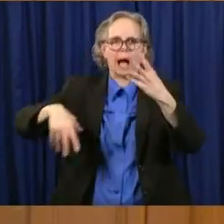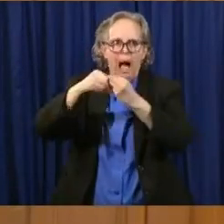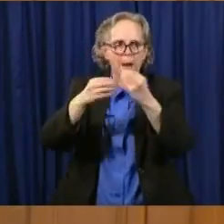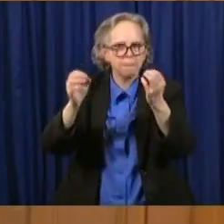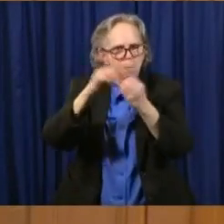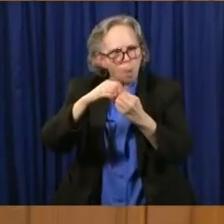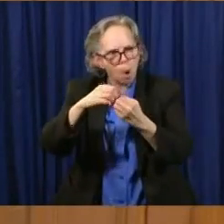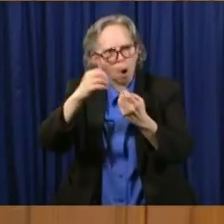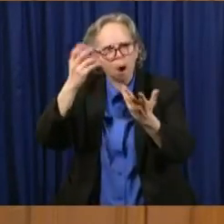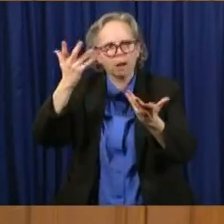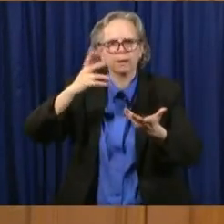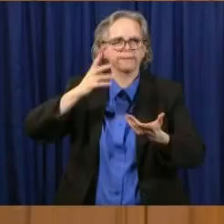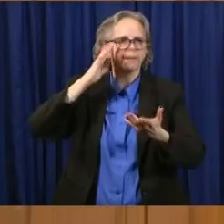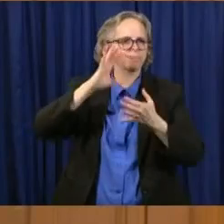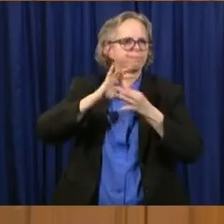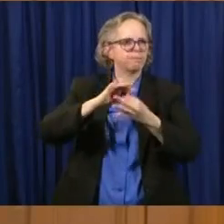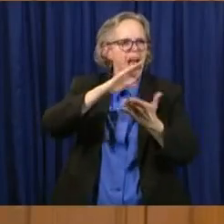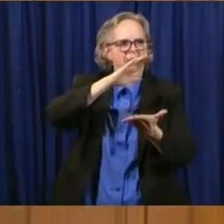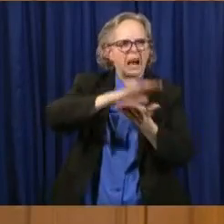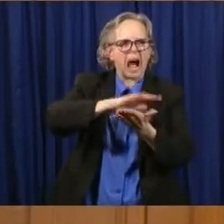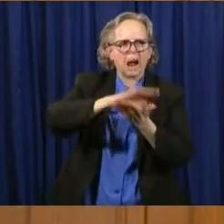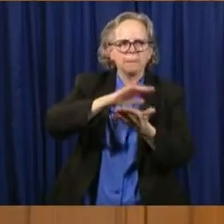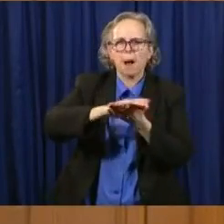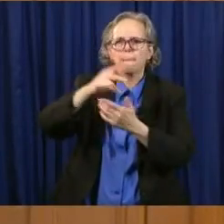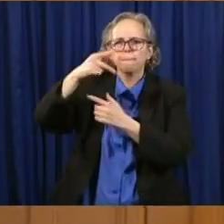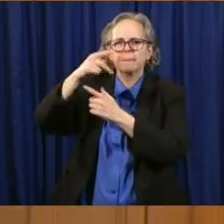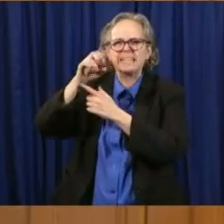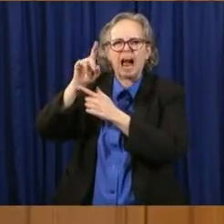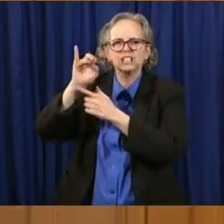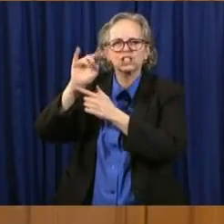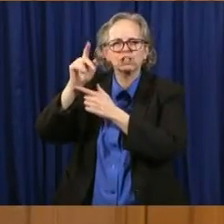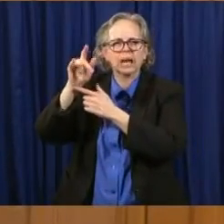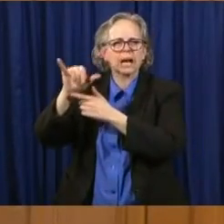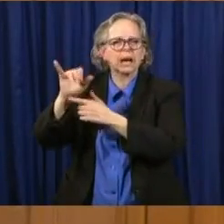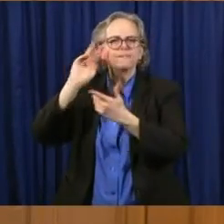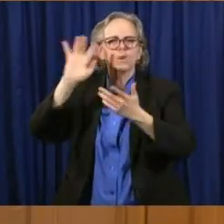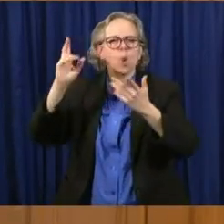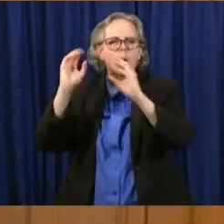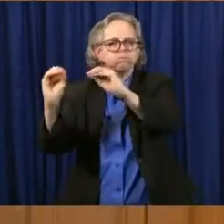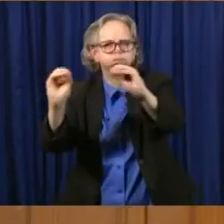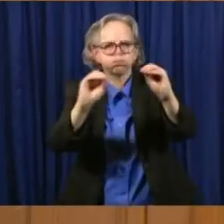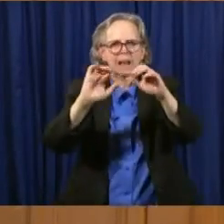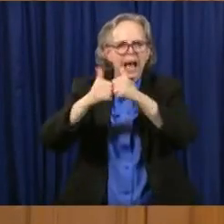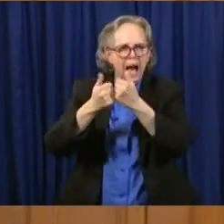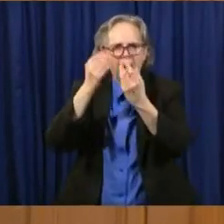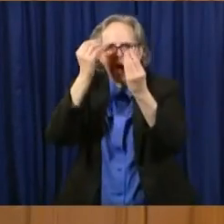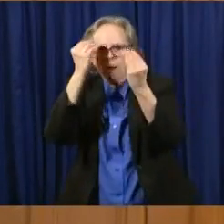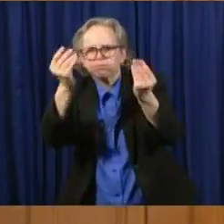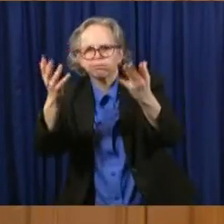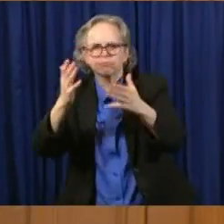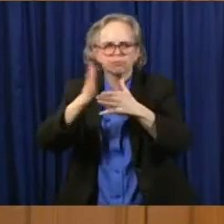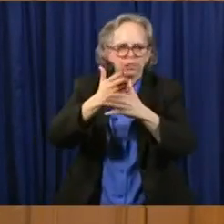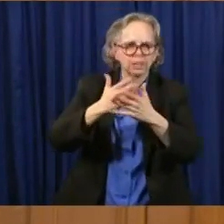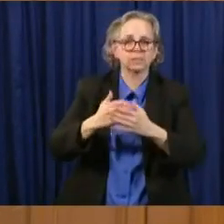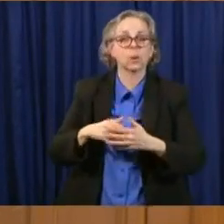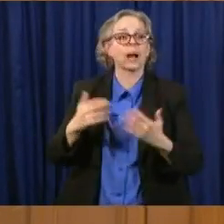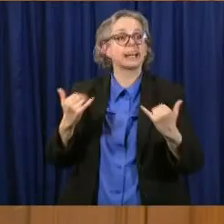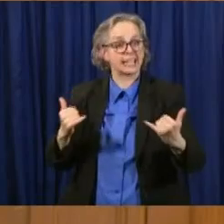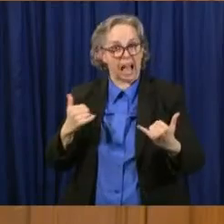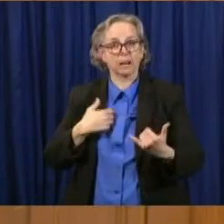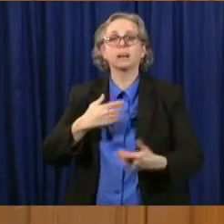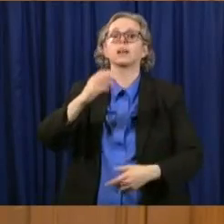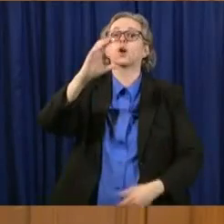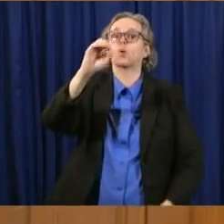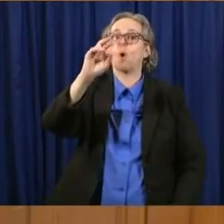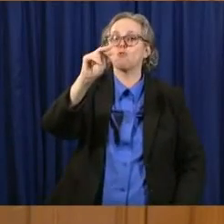And we are collecting all that for you at home. So don't forget, I haven't said it in a long time, coronavirus.ohio.gov,